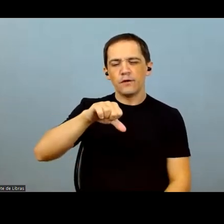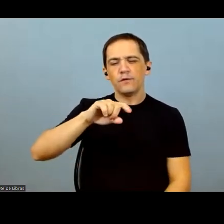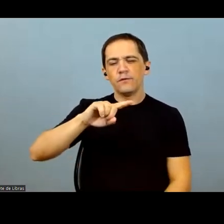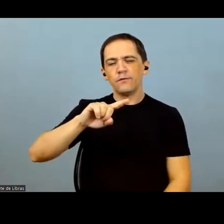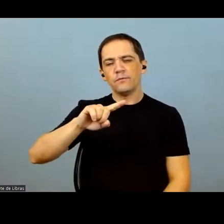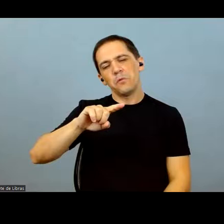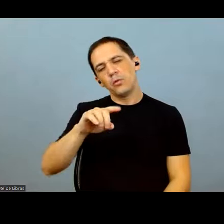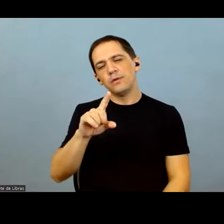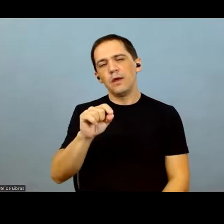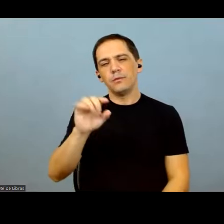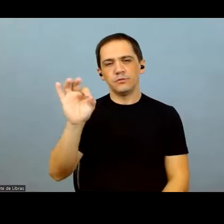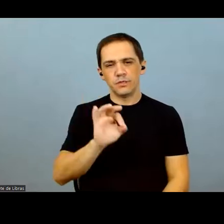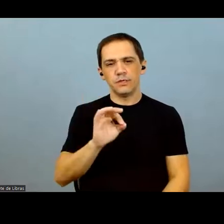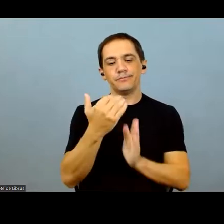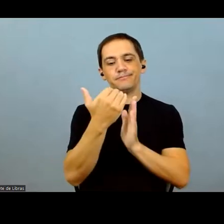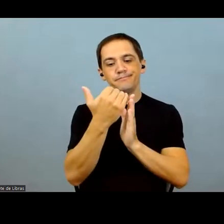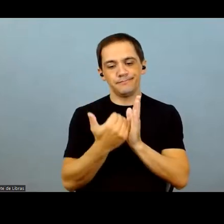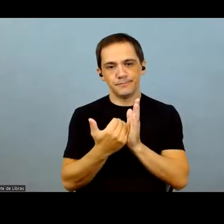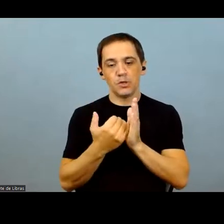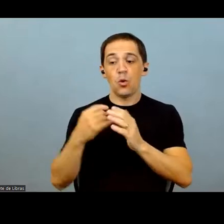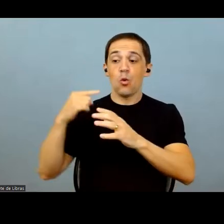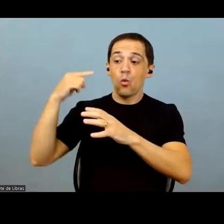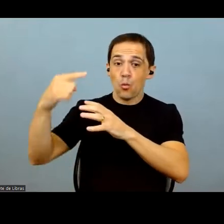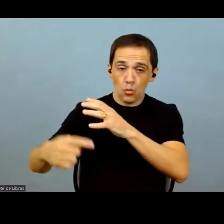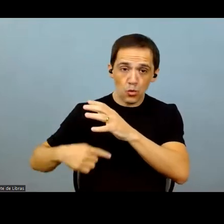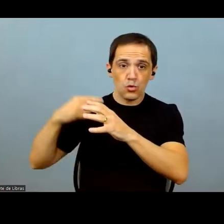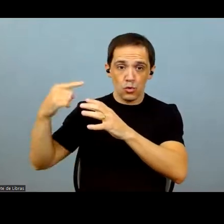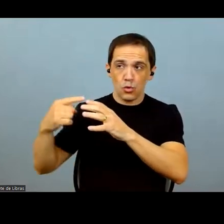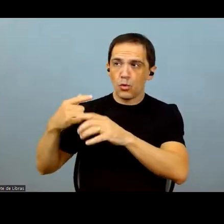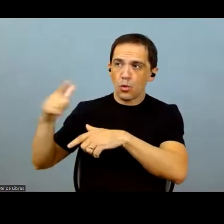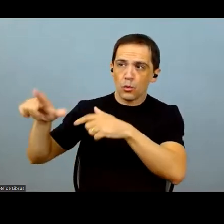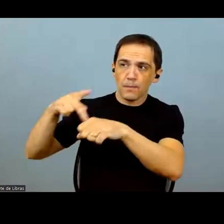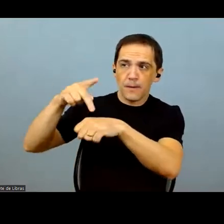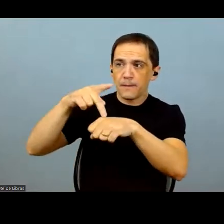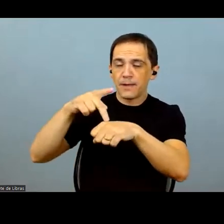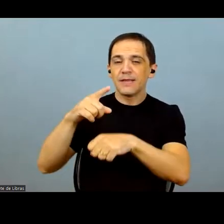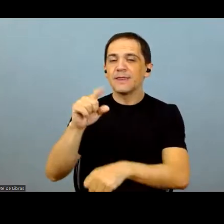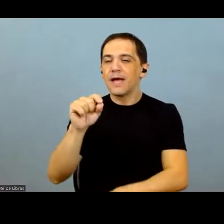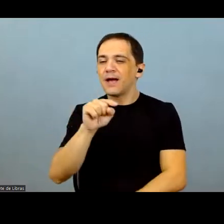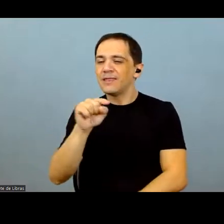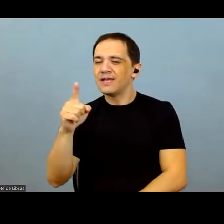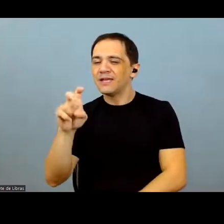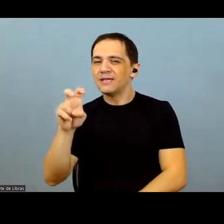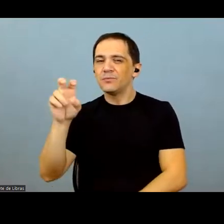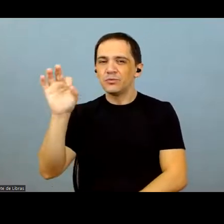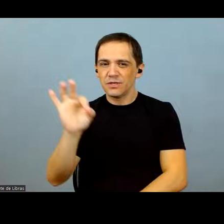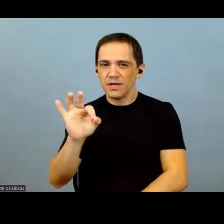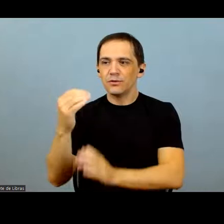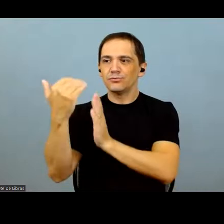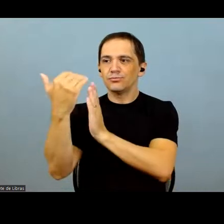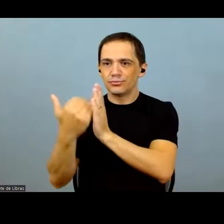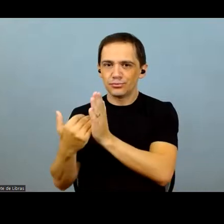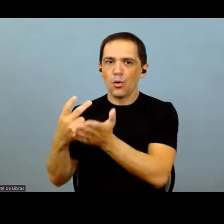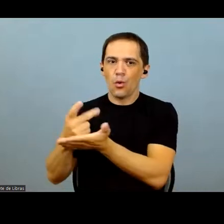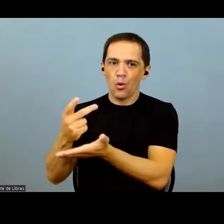being estimated in Brazil at 9% to 10%, and it's estimated that there will be a decrease from 10% to